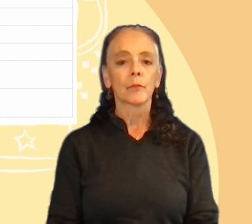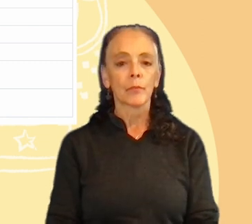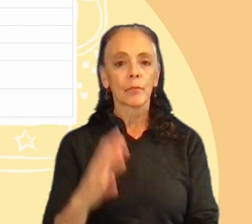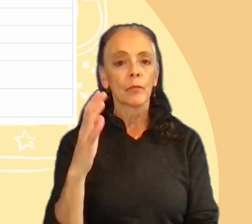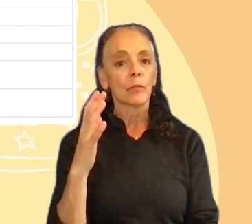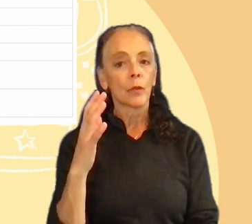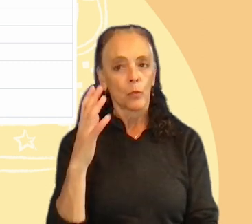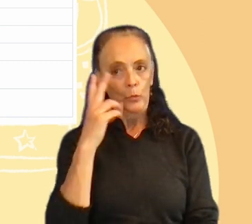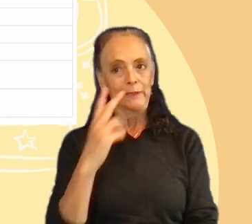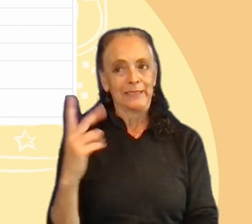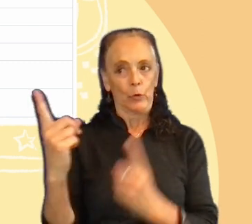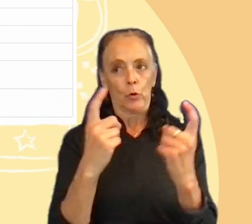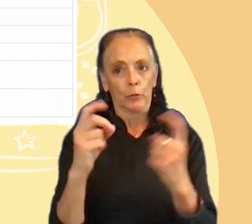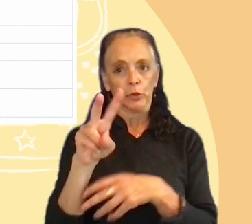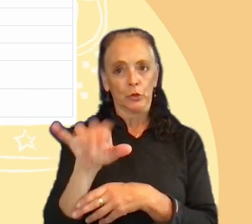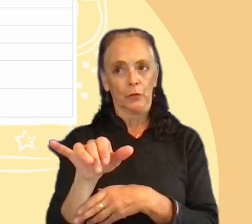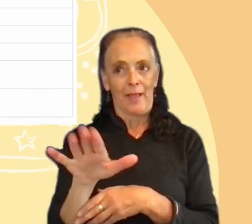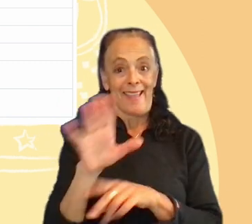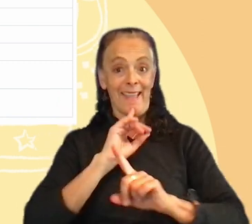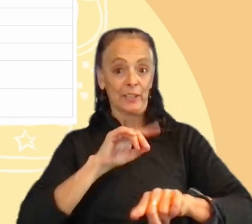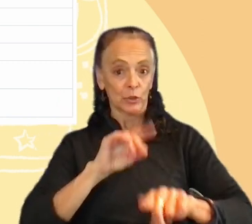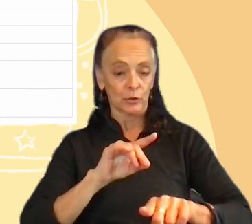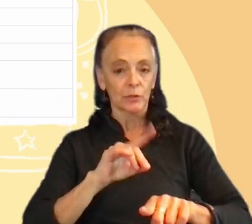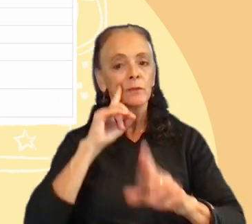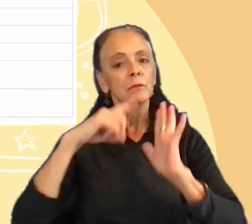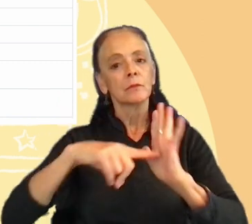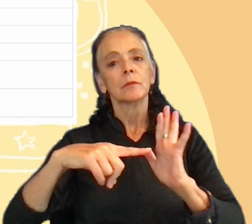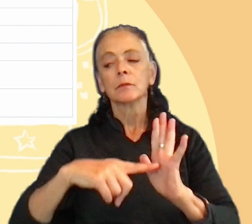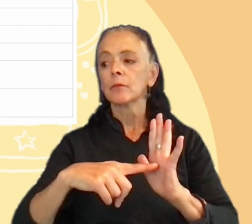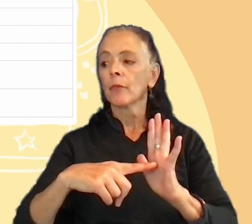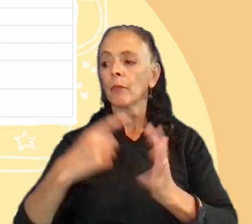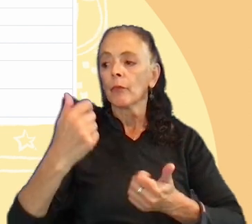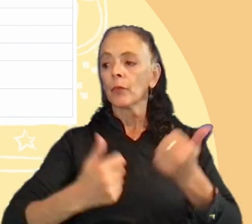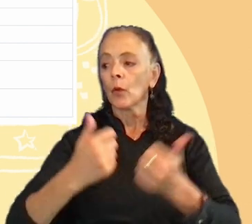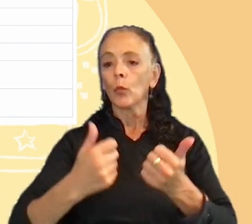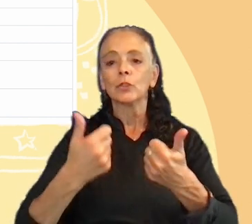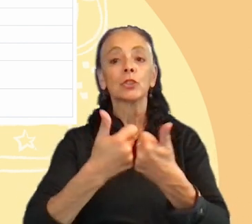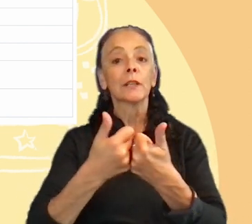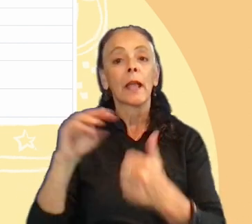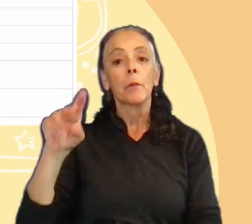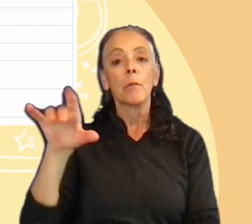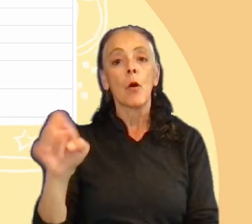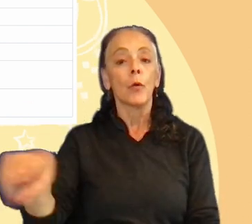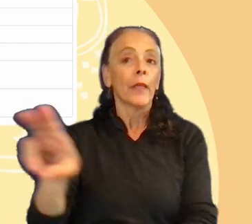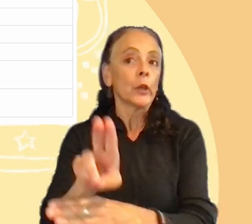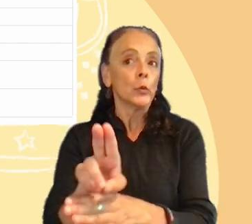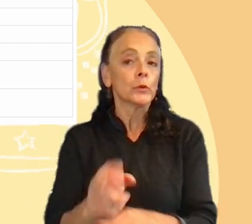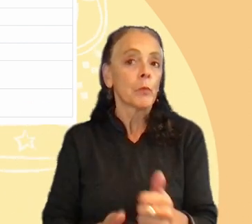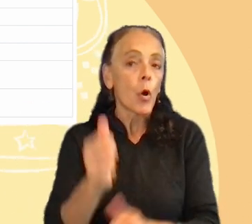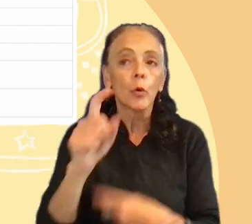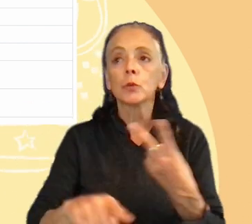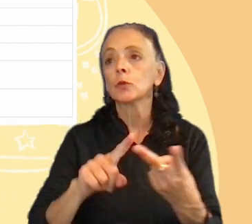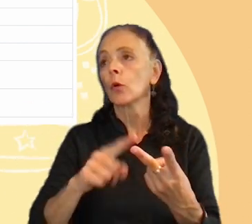recruitment survey answers. So, for instance, which game mode they play most. Or what